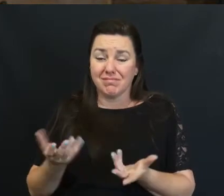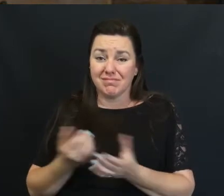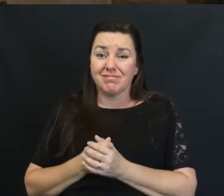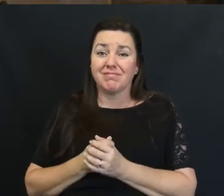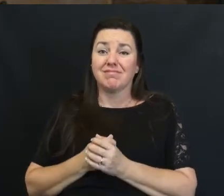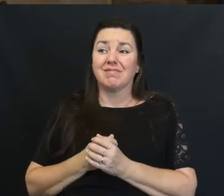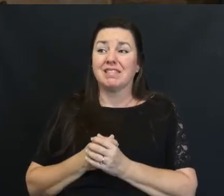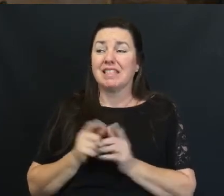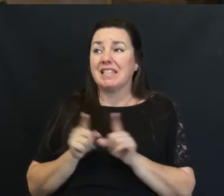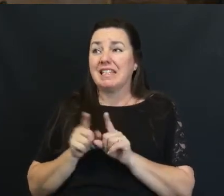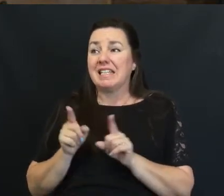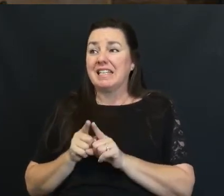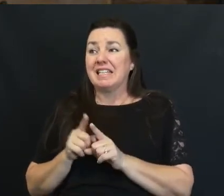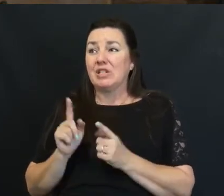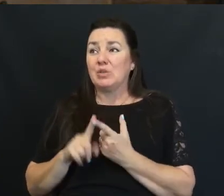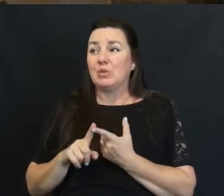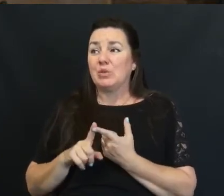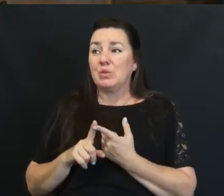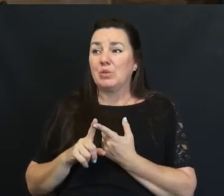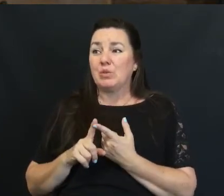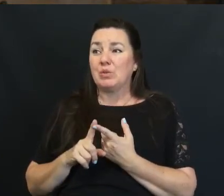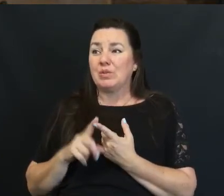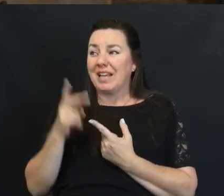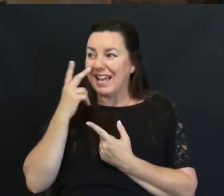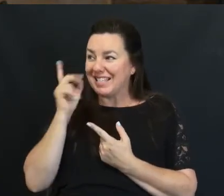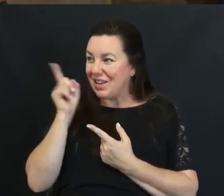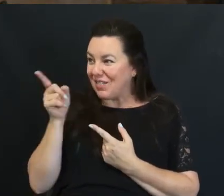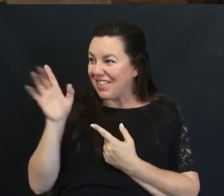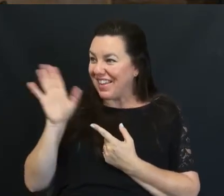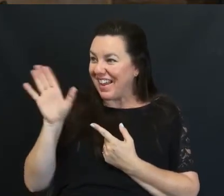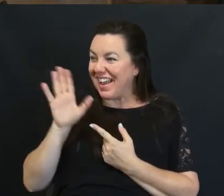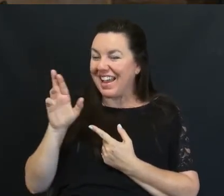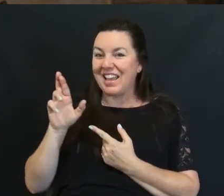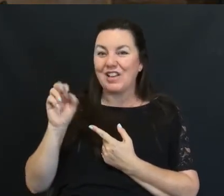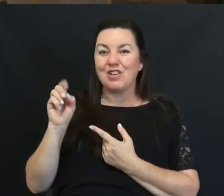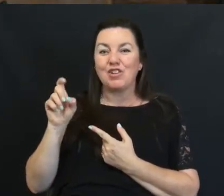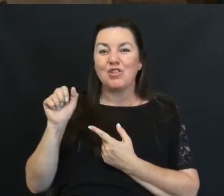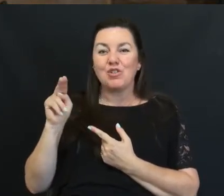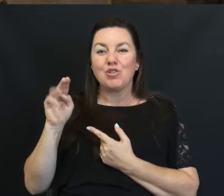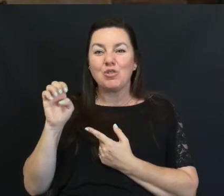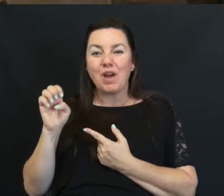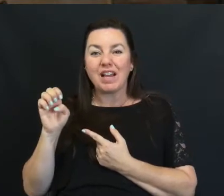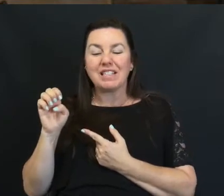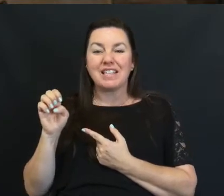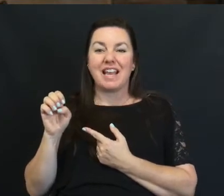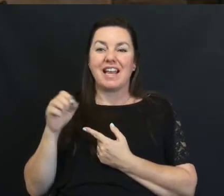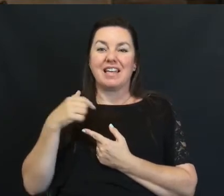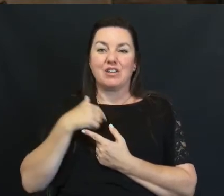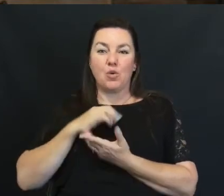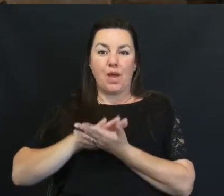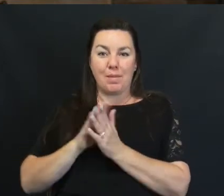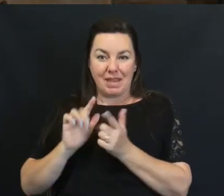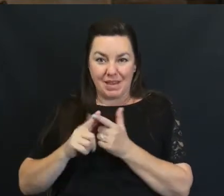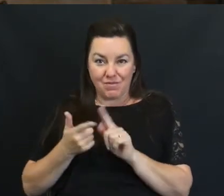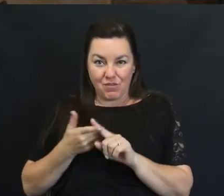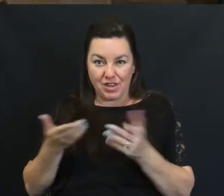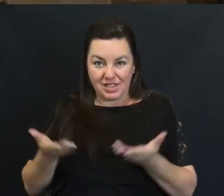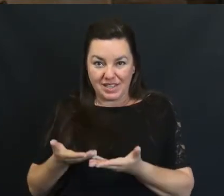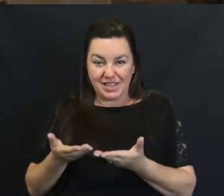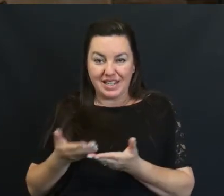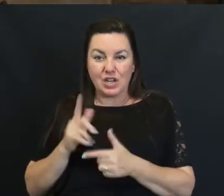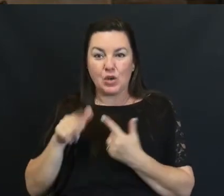Let's see To I see her over there too Roxanne Amhine Who I became friends With here